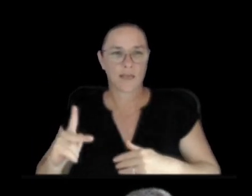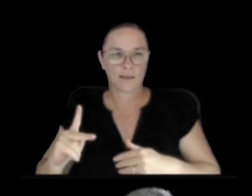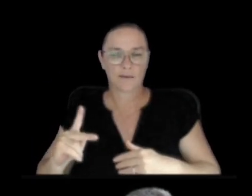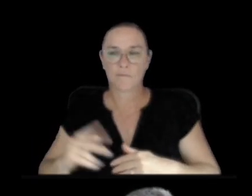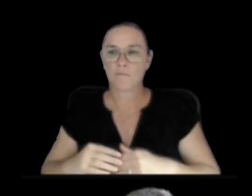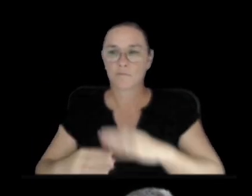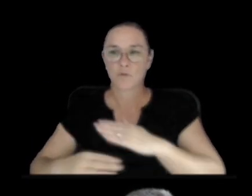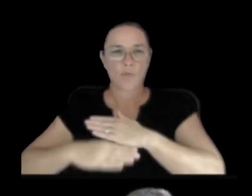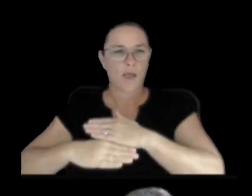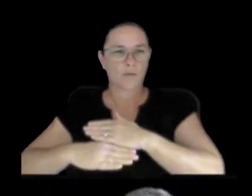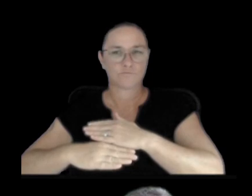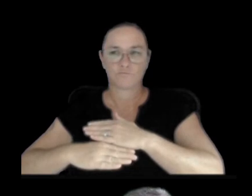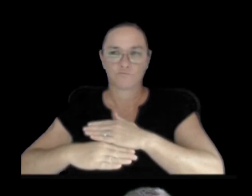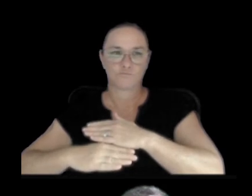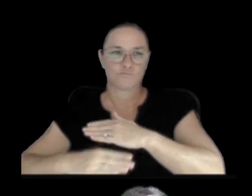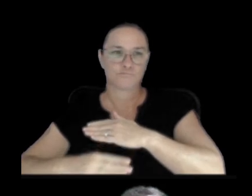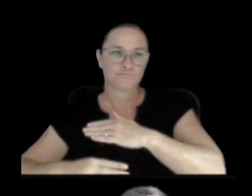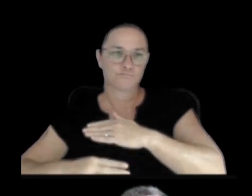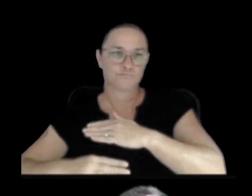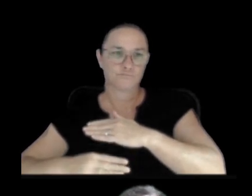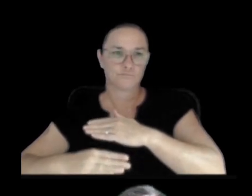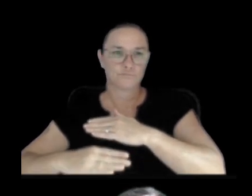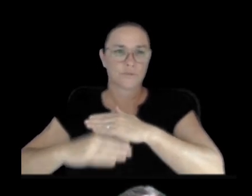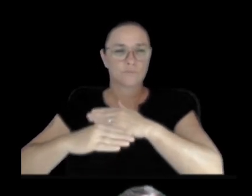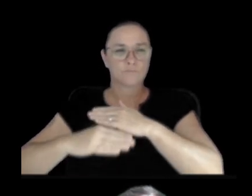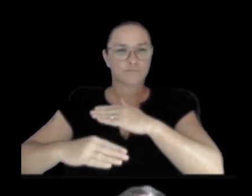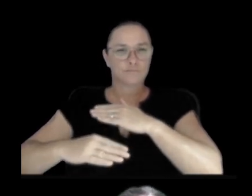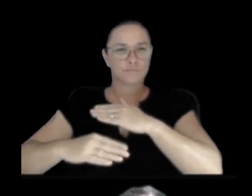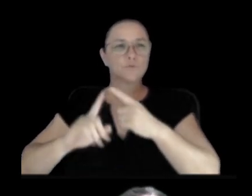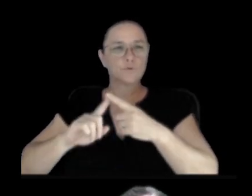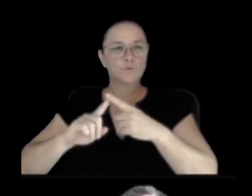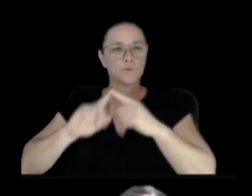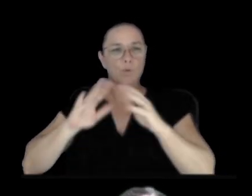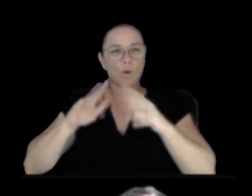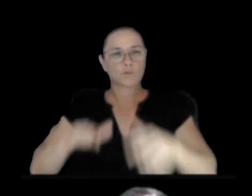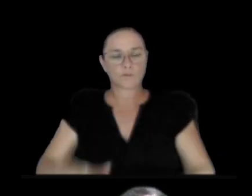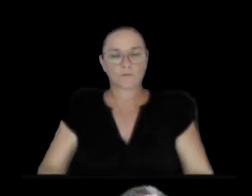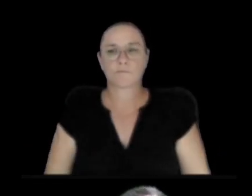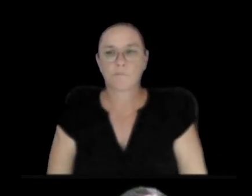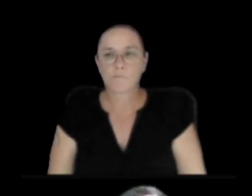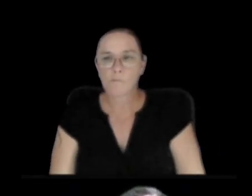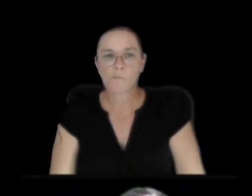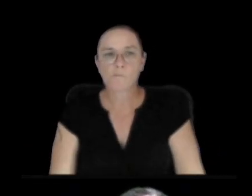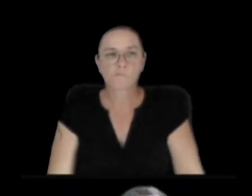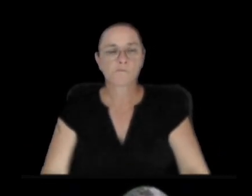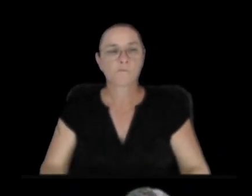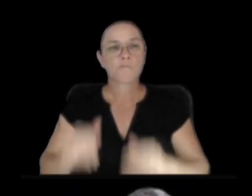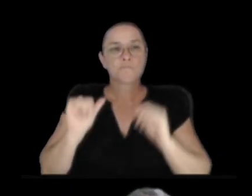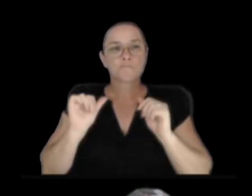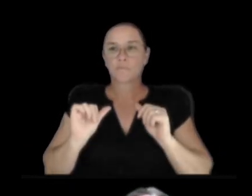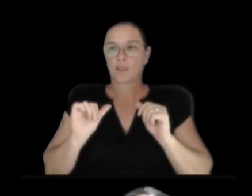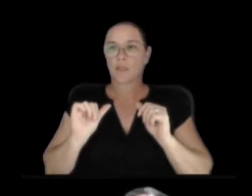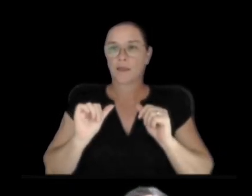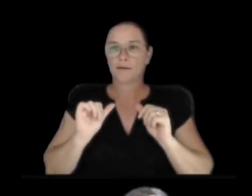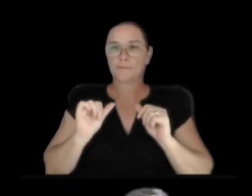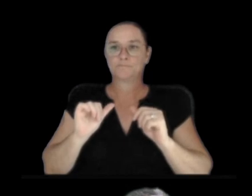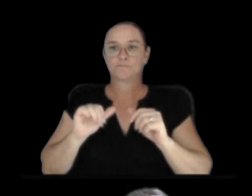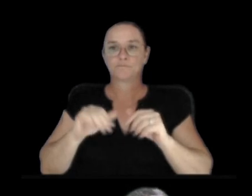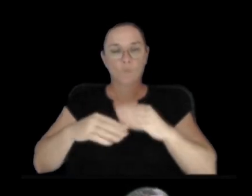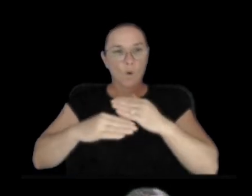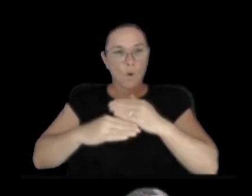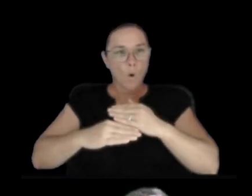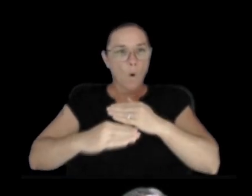of the volcano moves towards the sea, and that can open pathways and redistribute the pressure